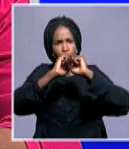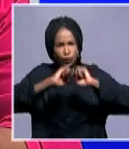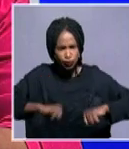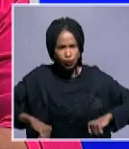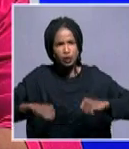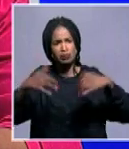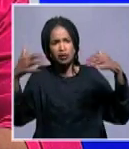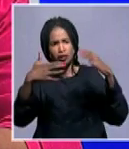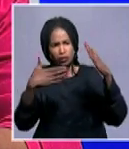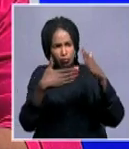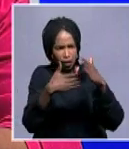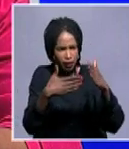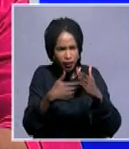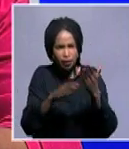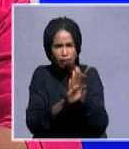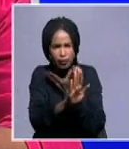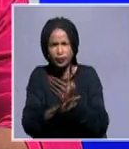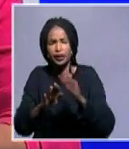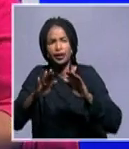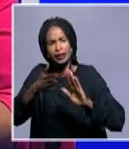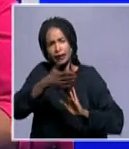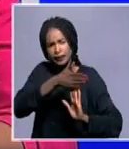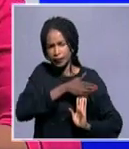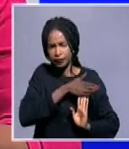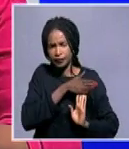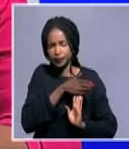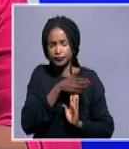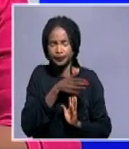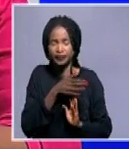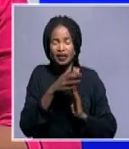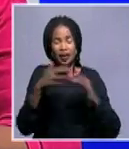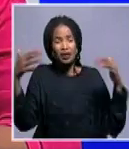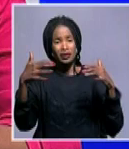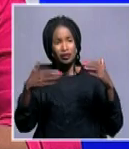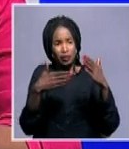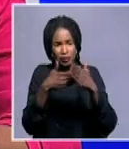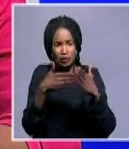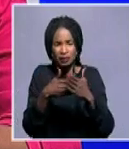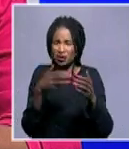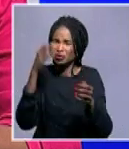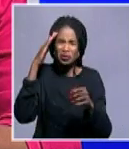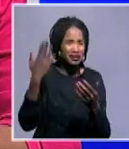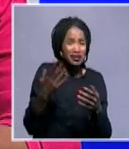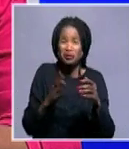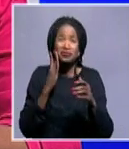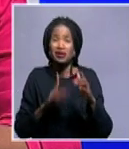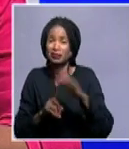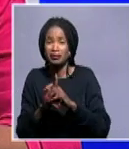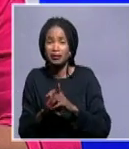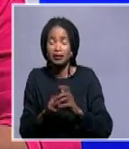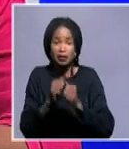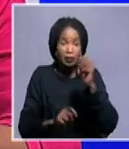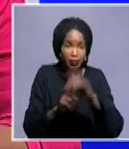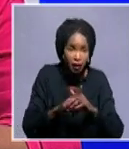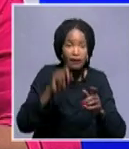peace and security related issues. Because peace and security is fluid. When a situation erupts